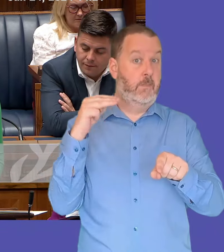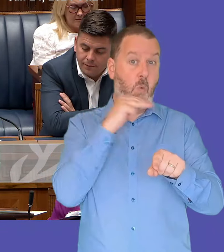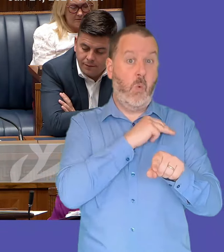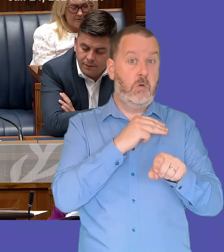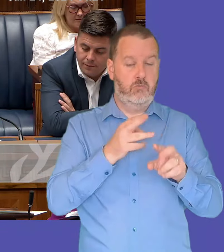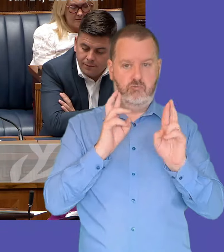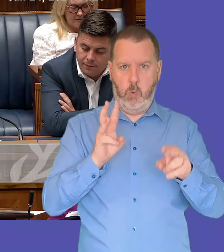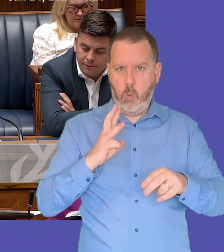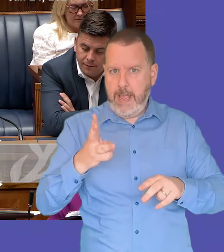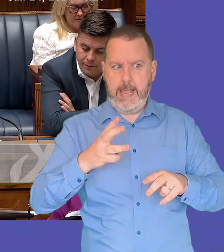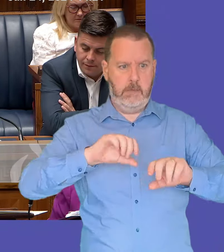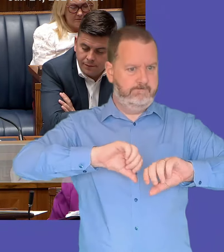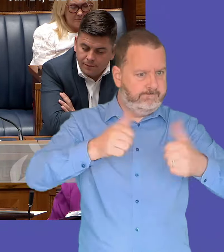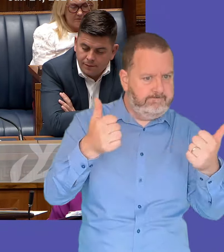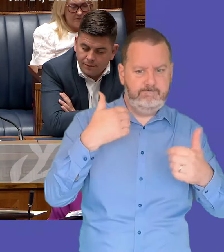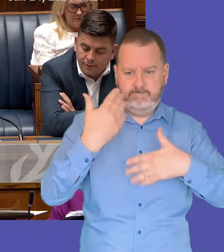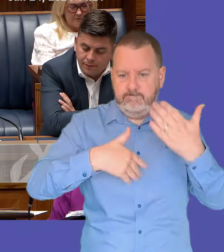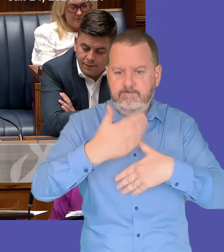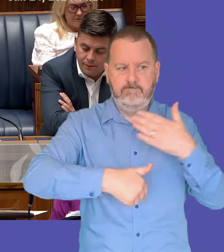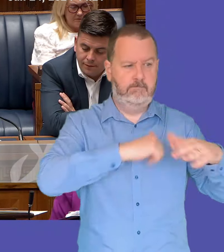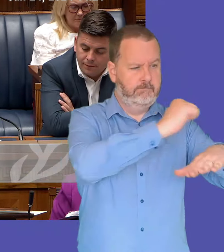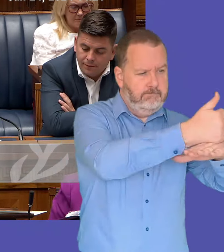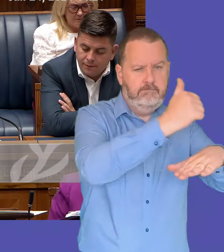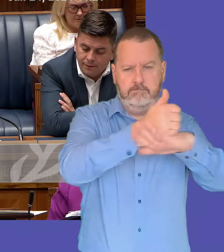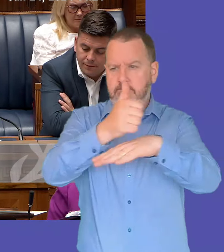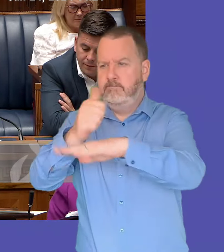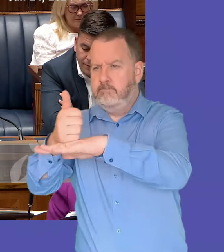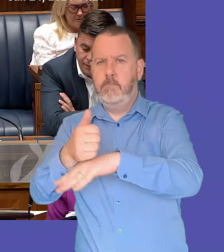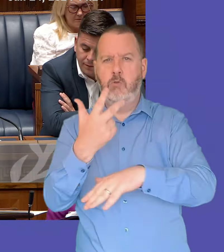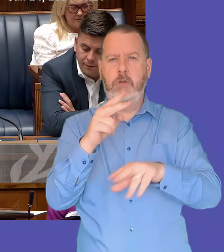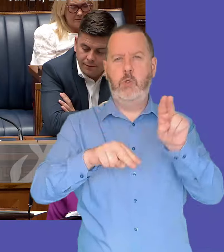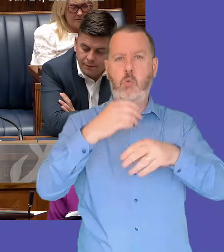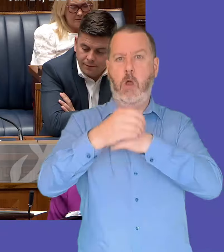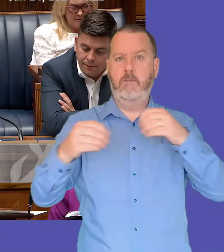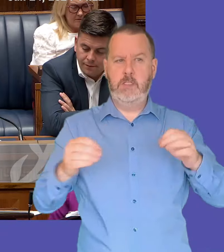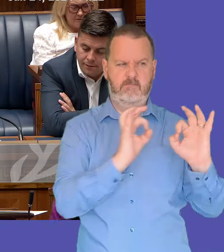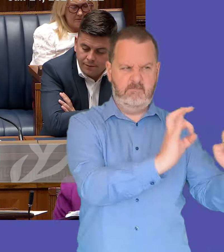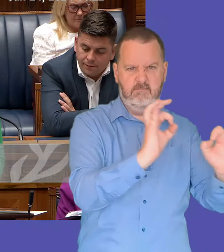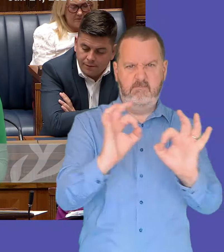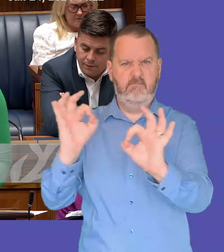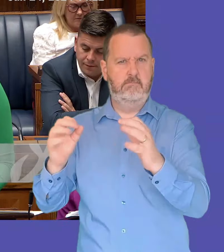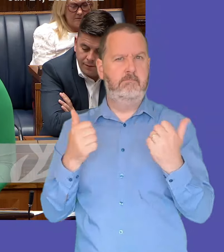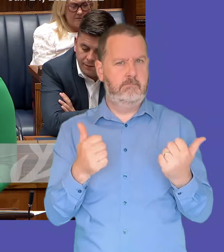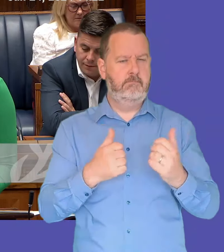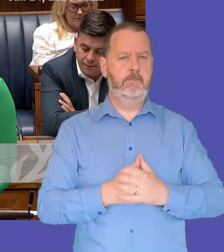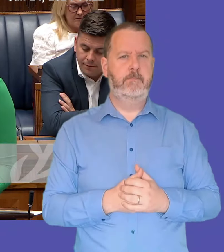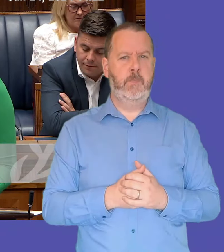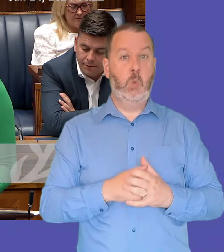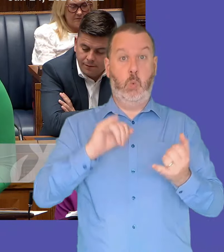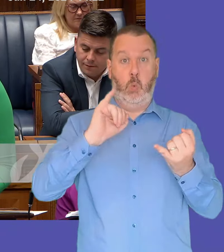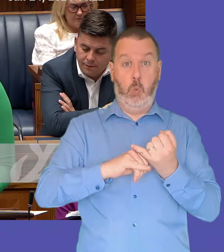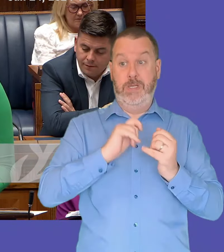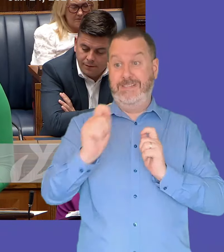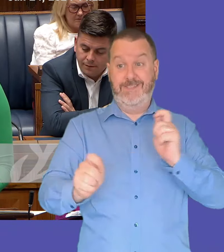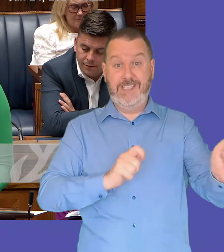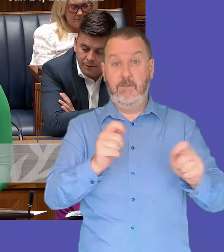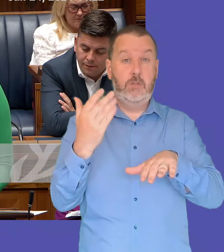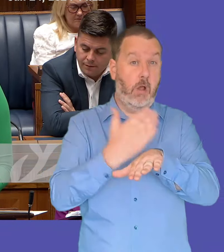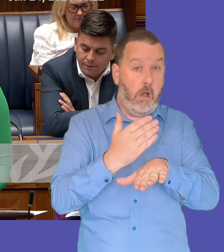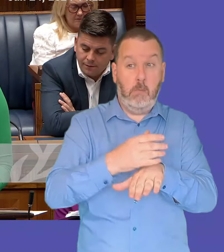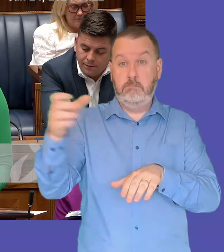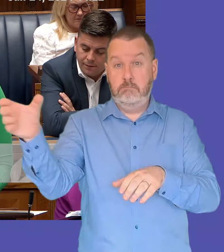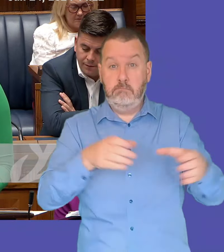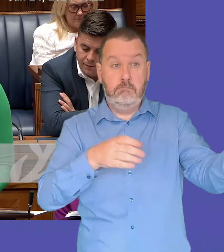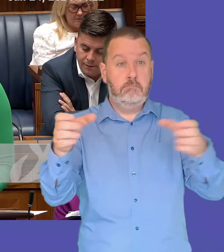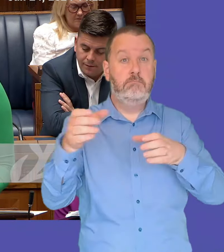to ensure that these offices are fit for purpose ministers have given initial consideration to the appointments process as well and we hope